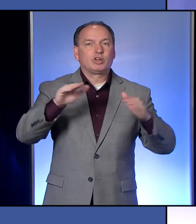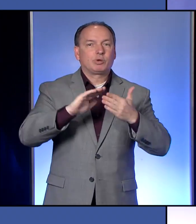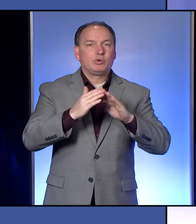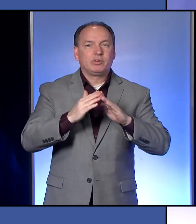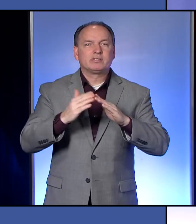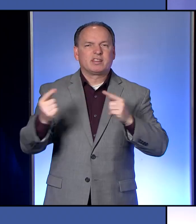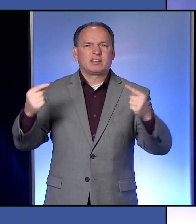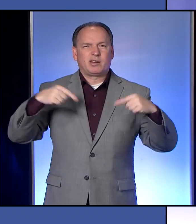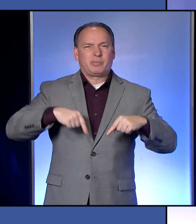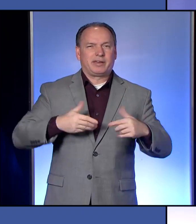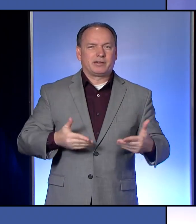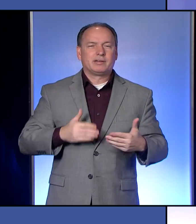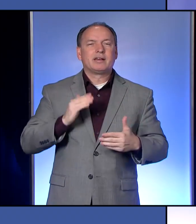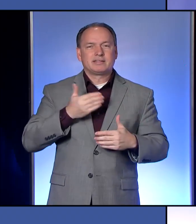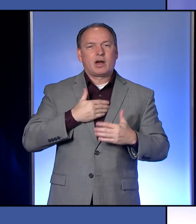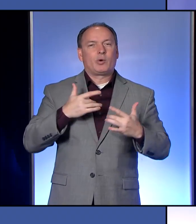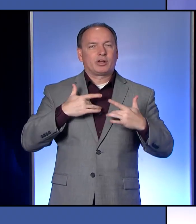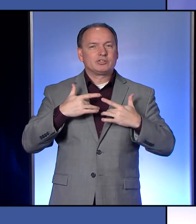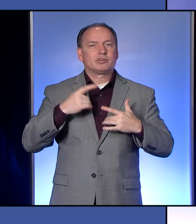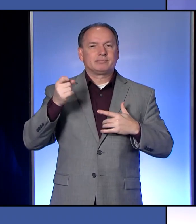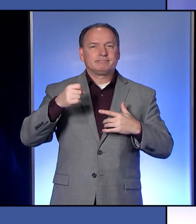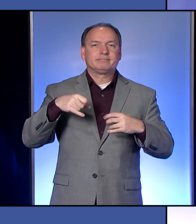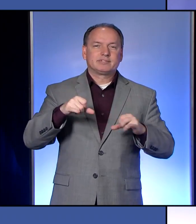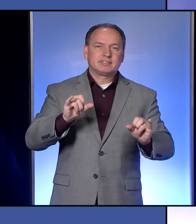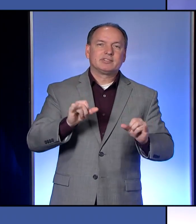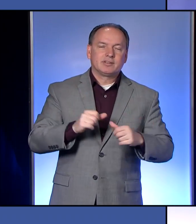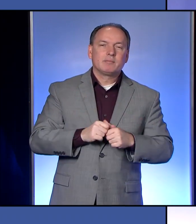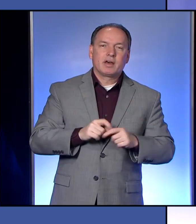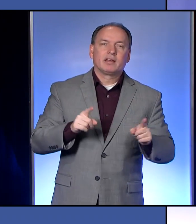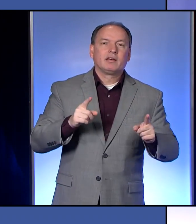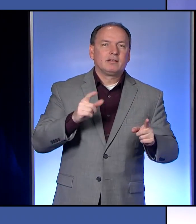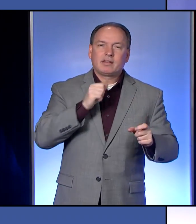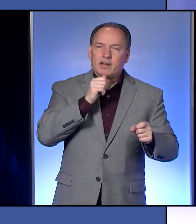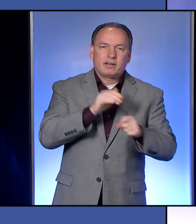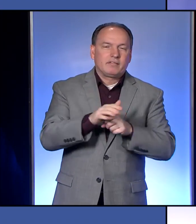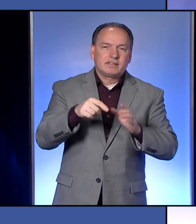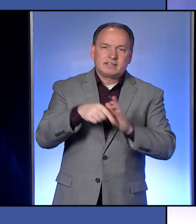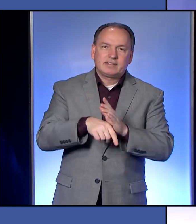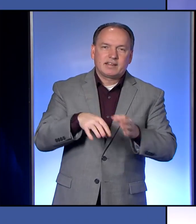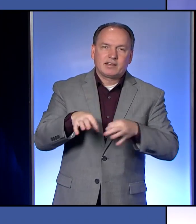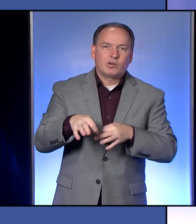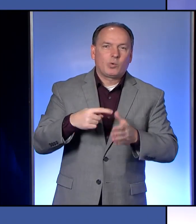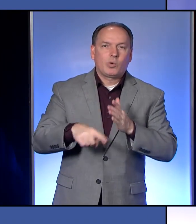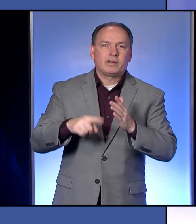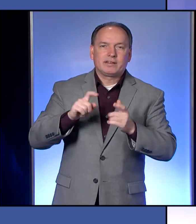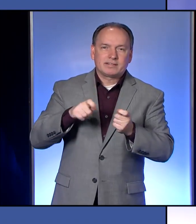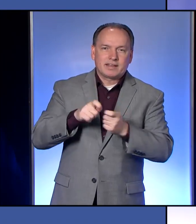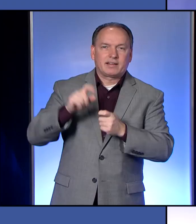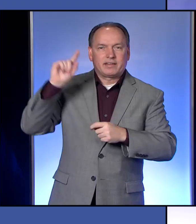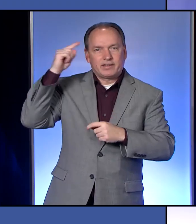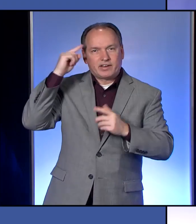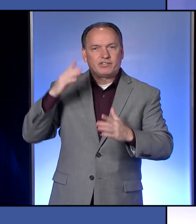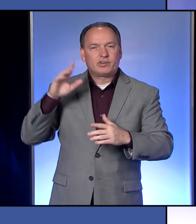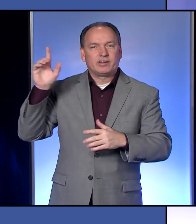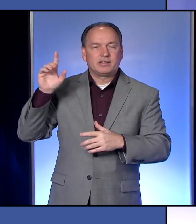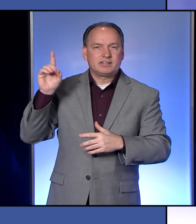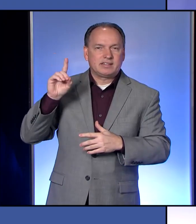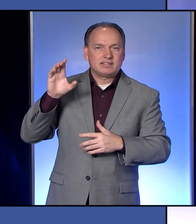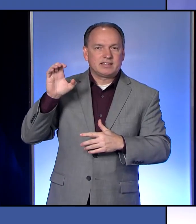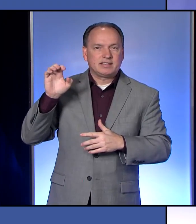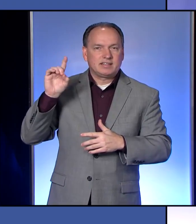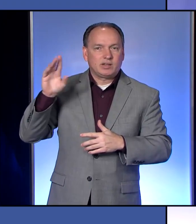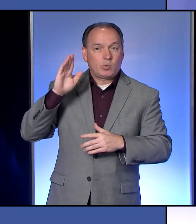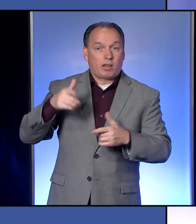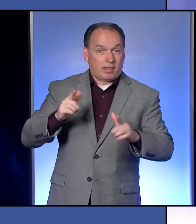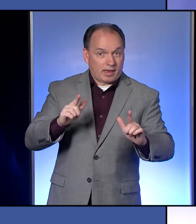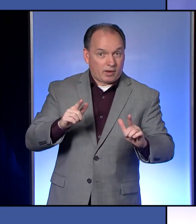here. So it is a concern. And again, we don't have enough detail to know what exactly the governor and DCED are going to allow